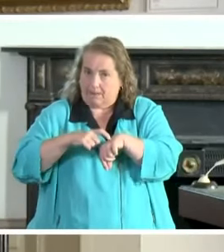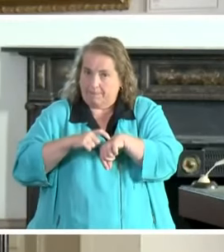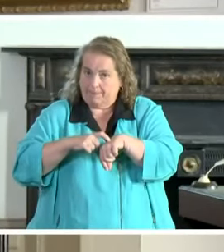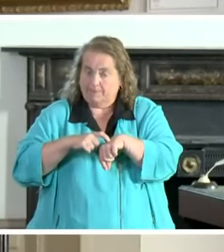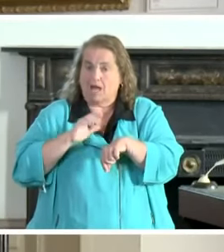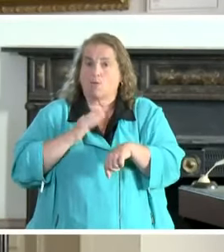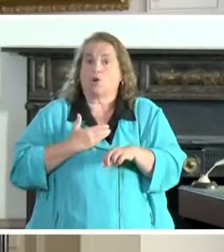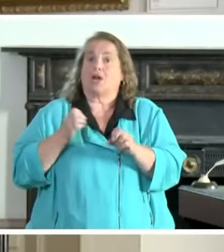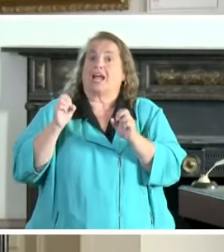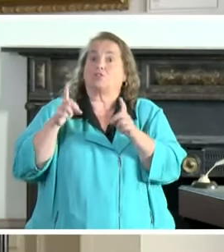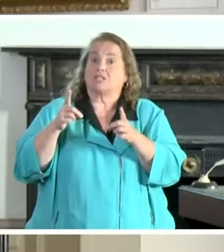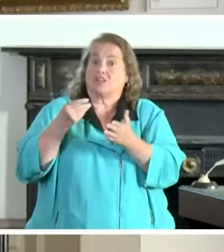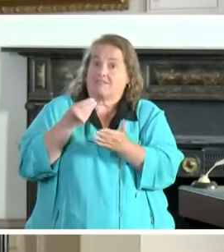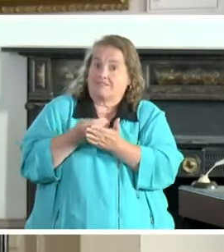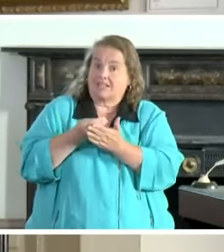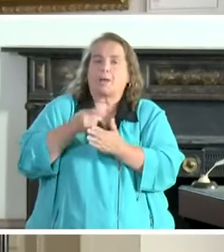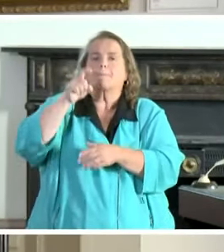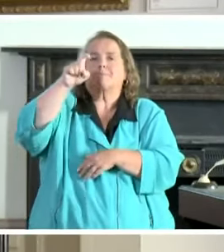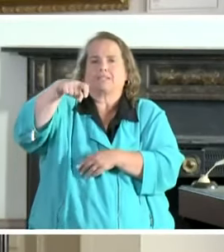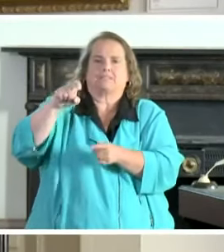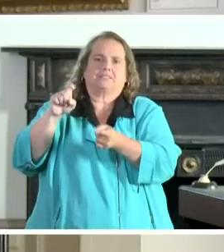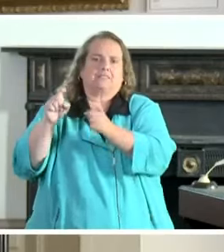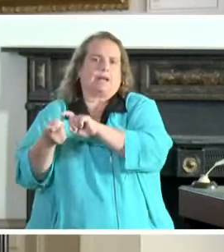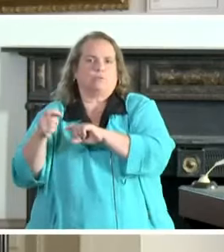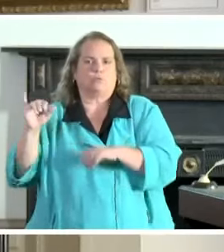Our education funding must, too.